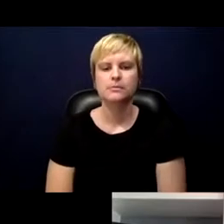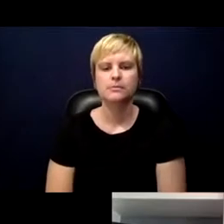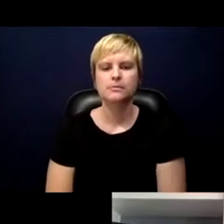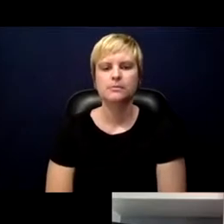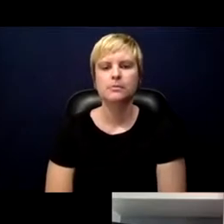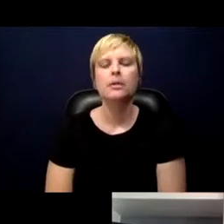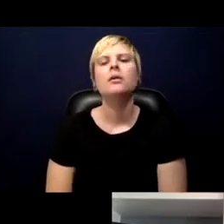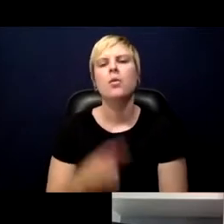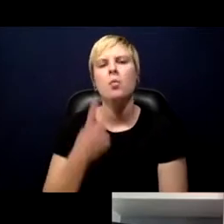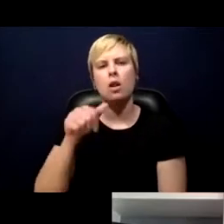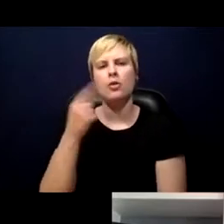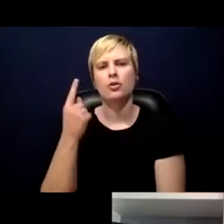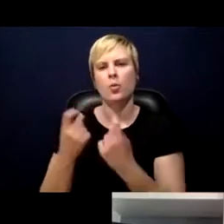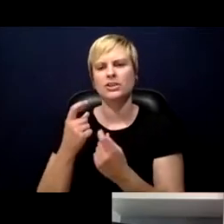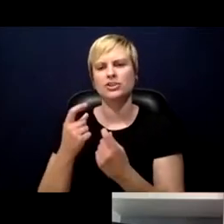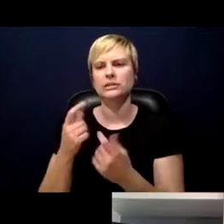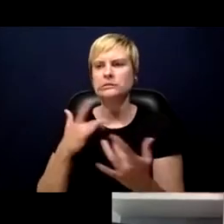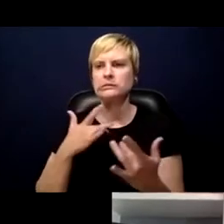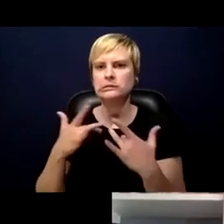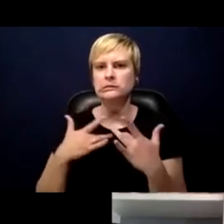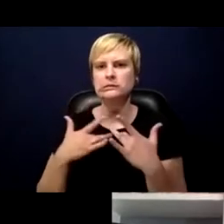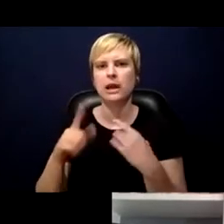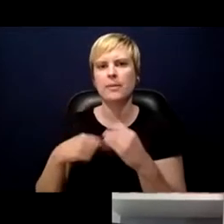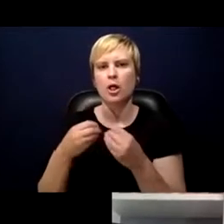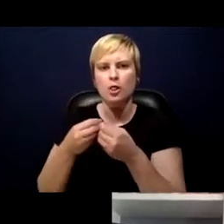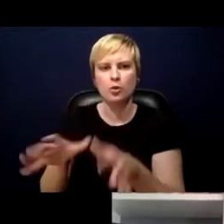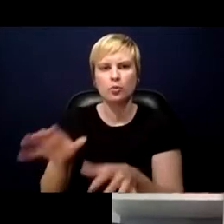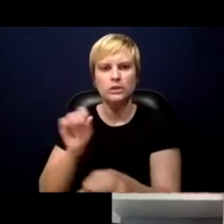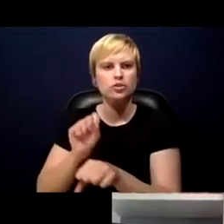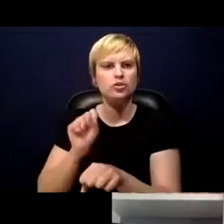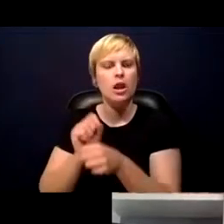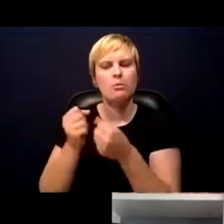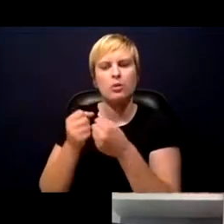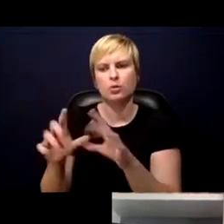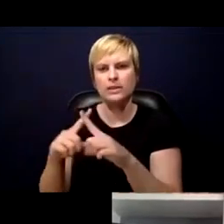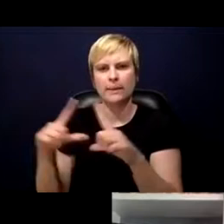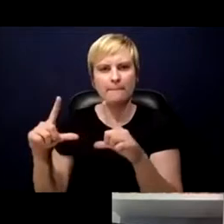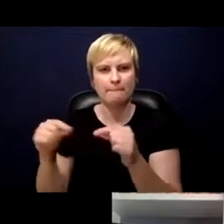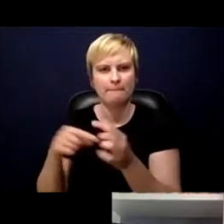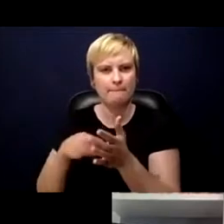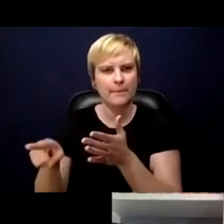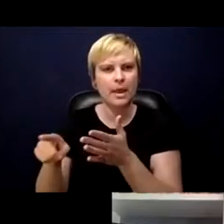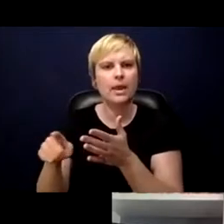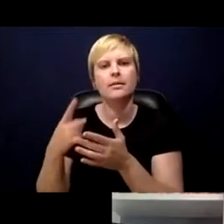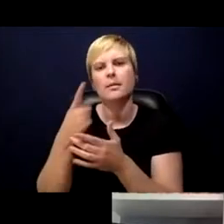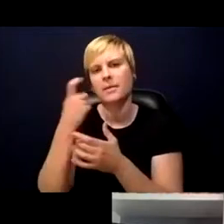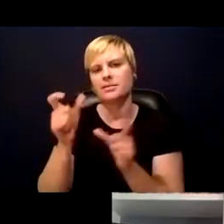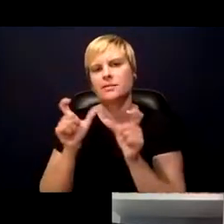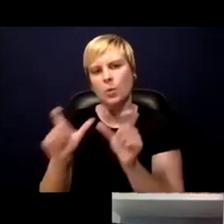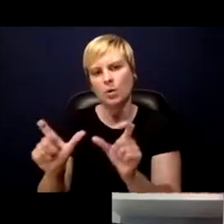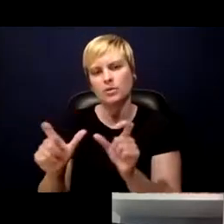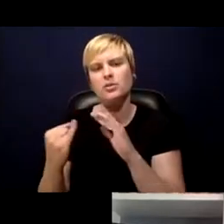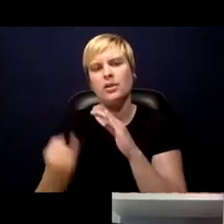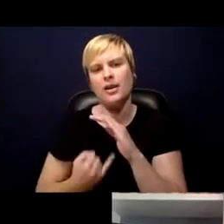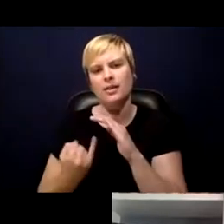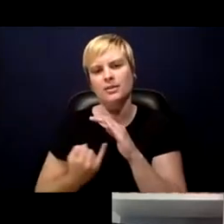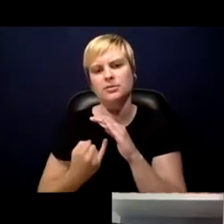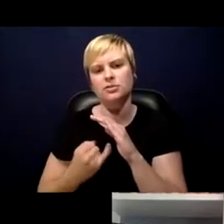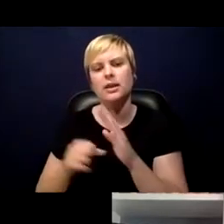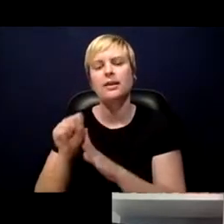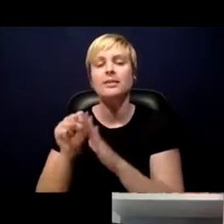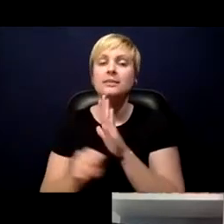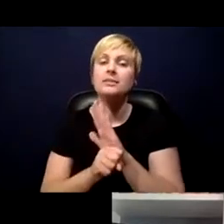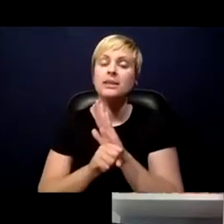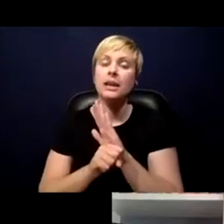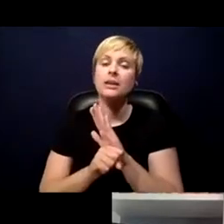job or losing a paycheck because of quarantine or isolation. And the state is certainly addressing those